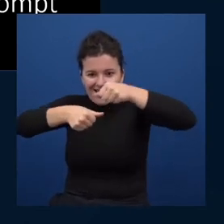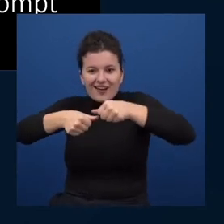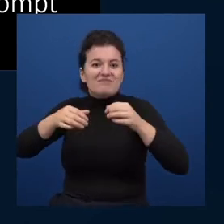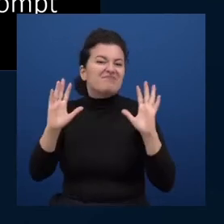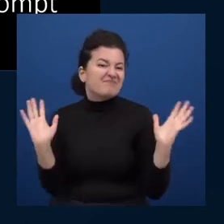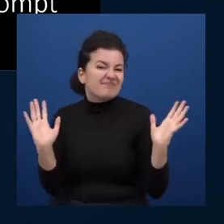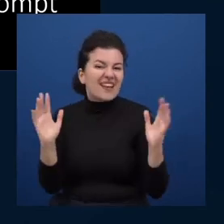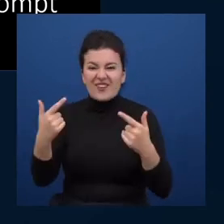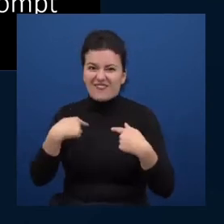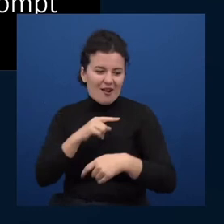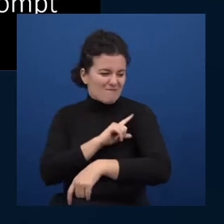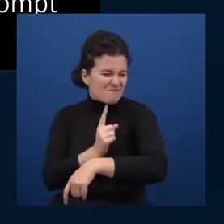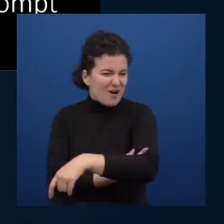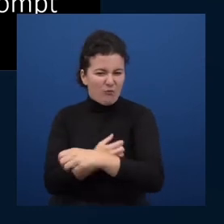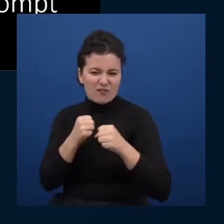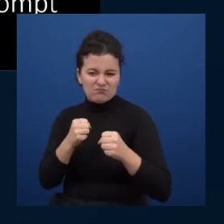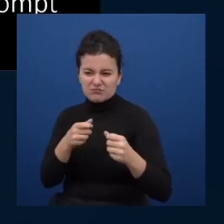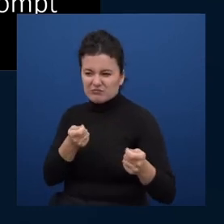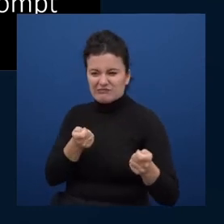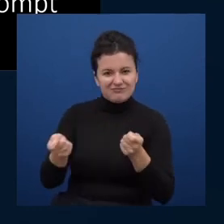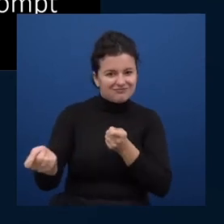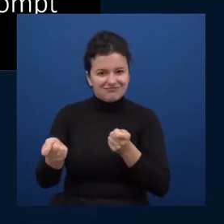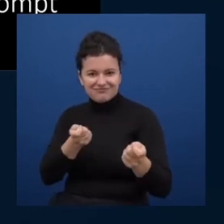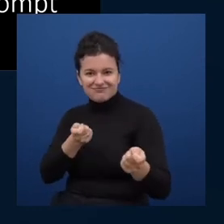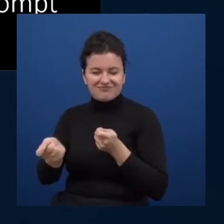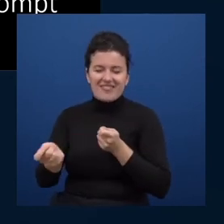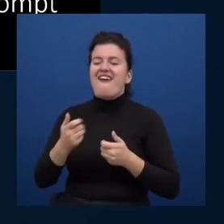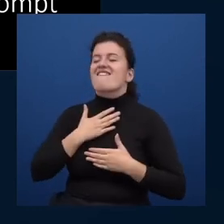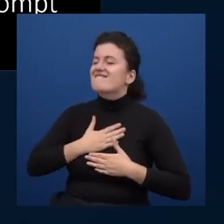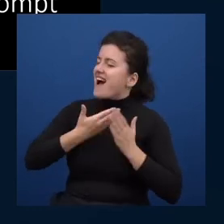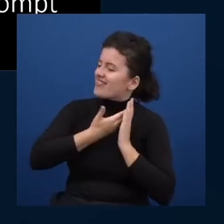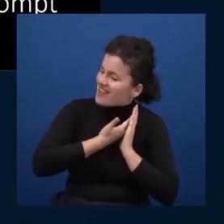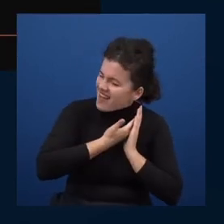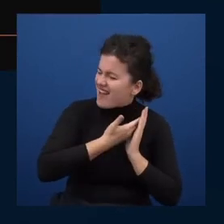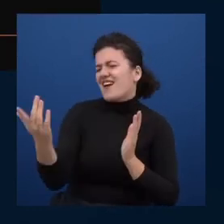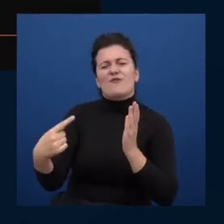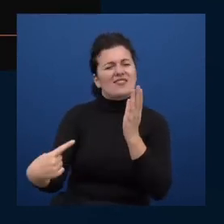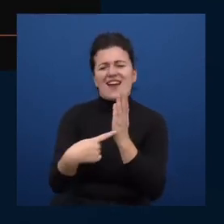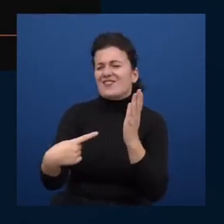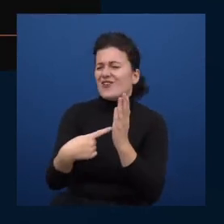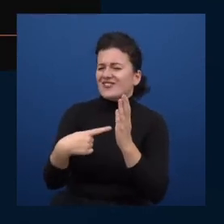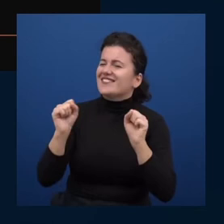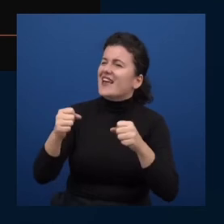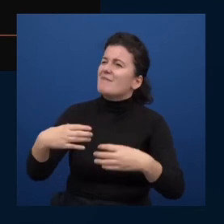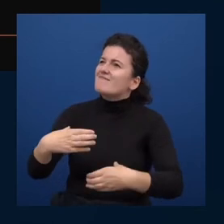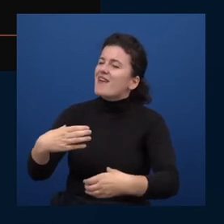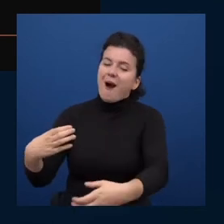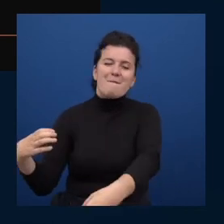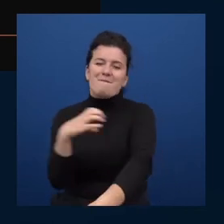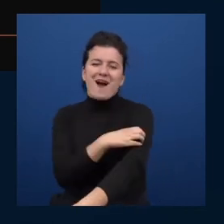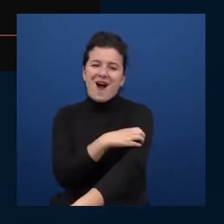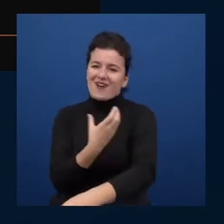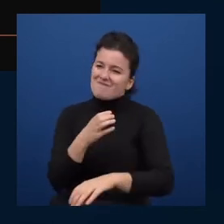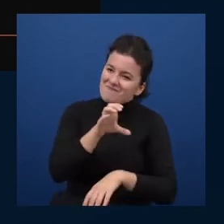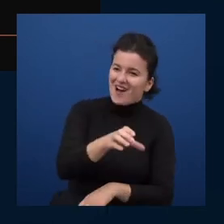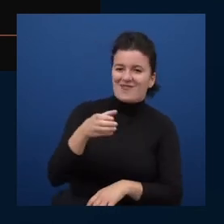of power is something that i want everyone who is involved in tech to uh to be thinking about which brings